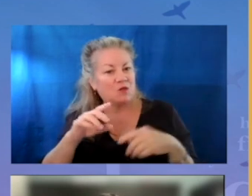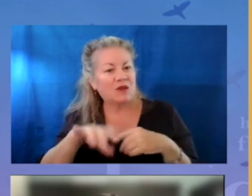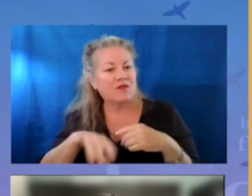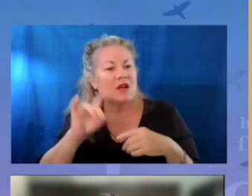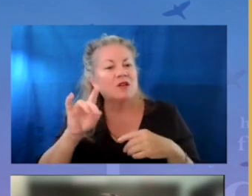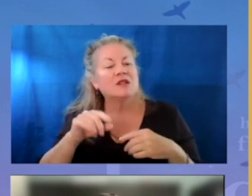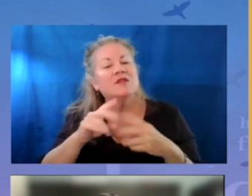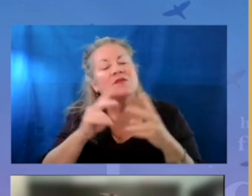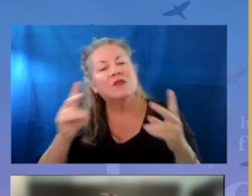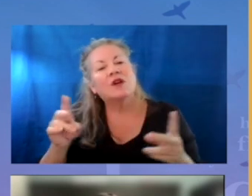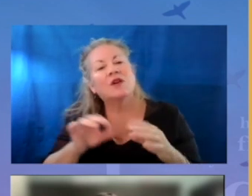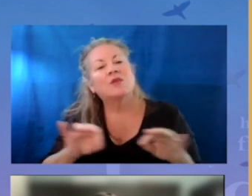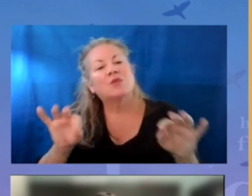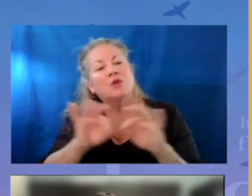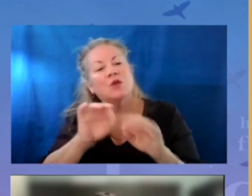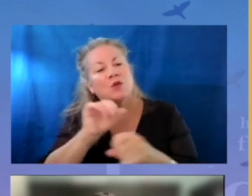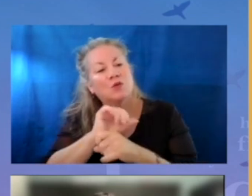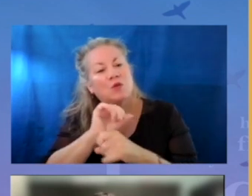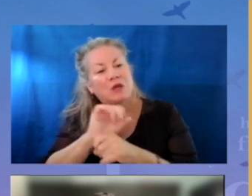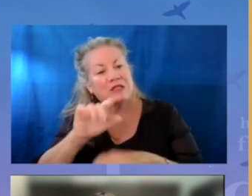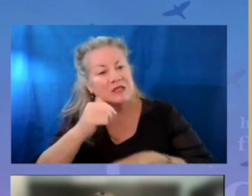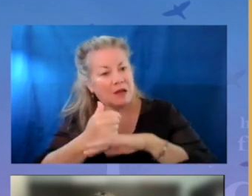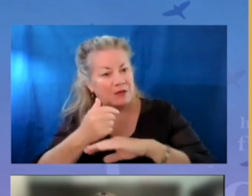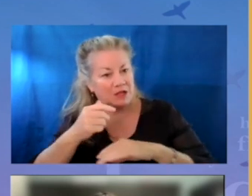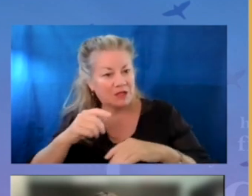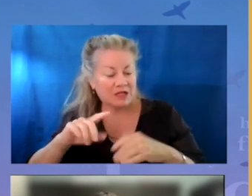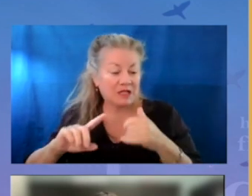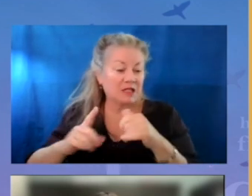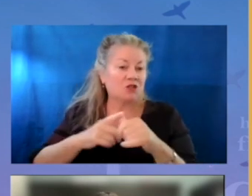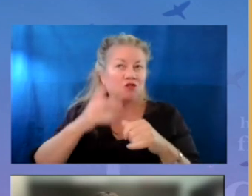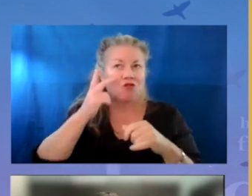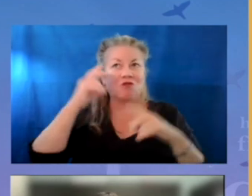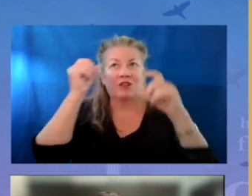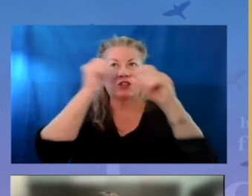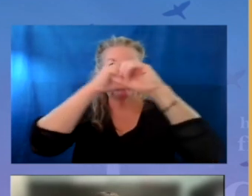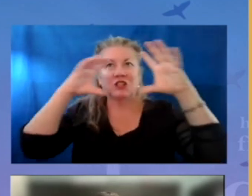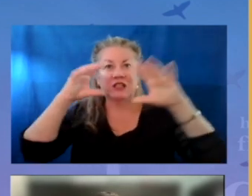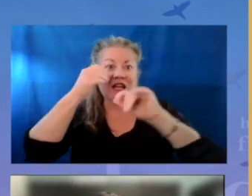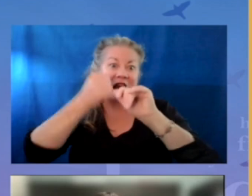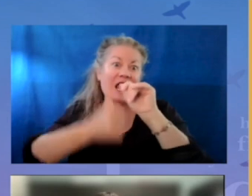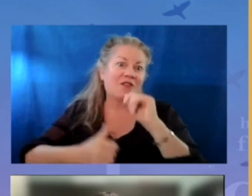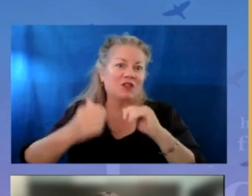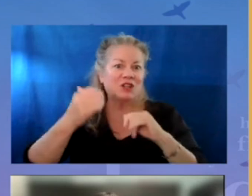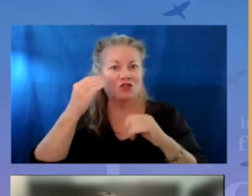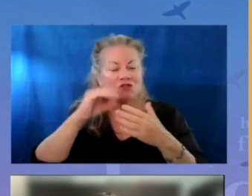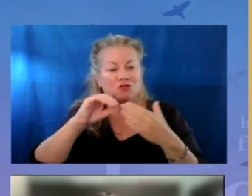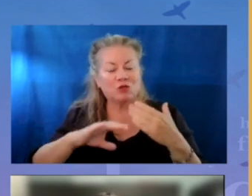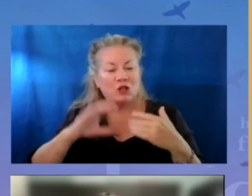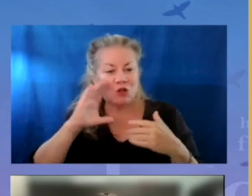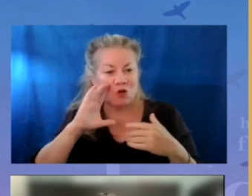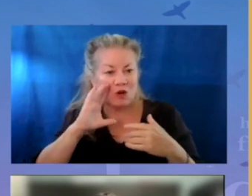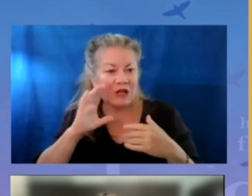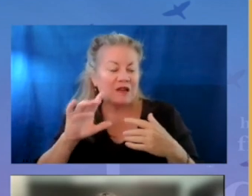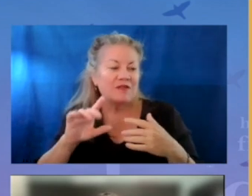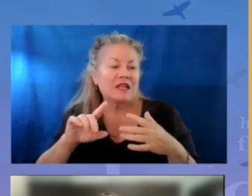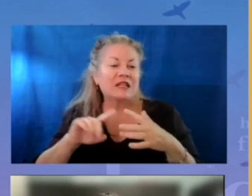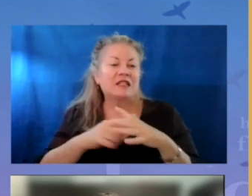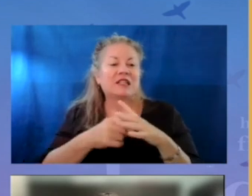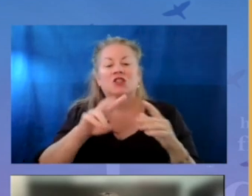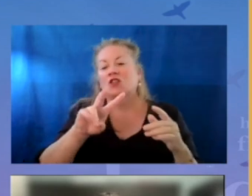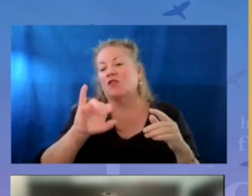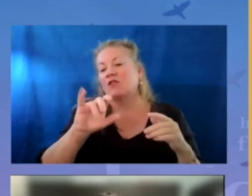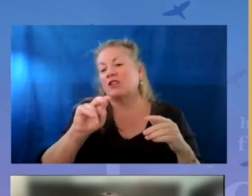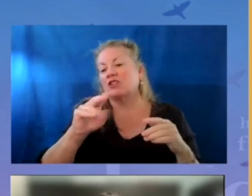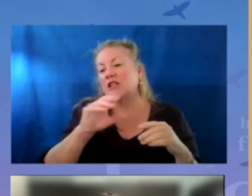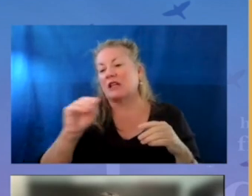found is very important in the work was establishing that initial vision of every student known. Once we had that initial vision